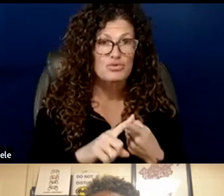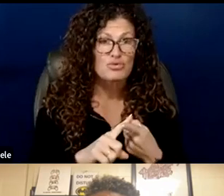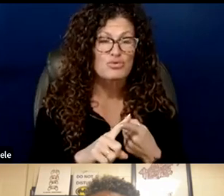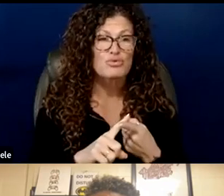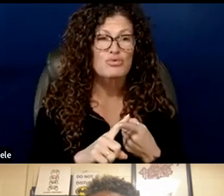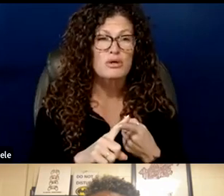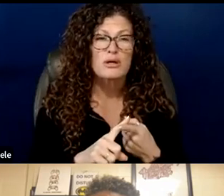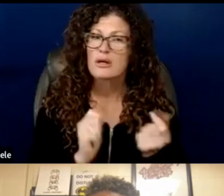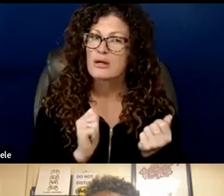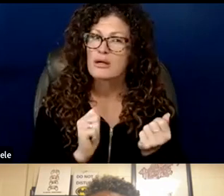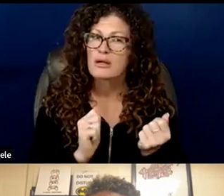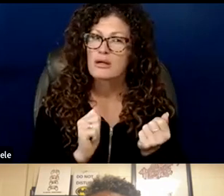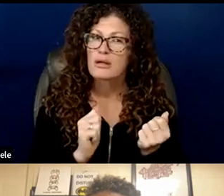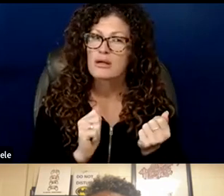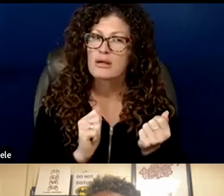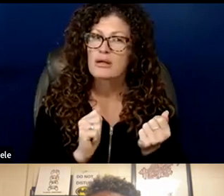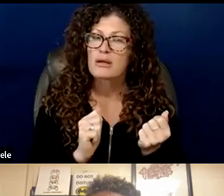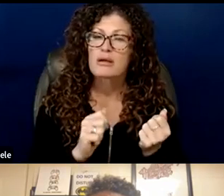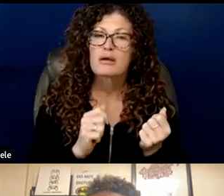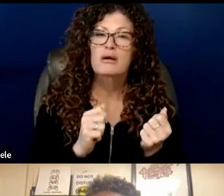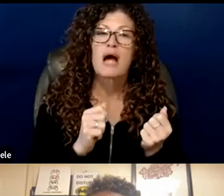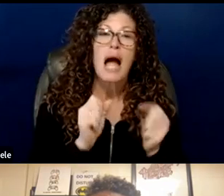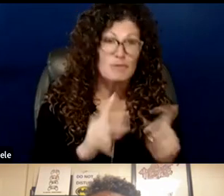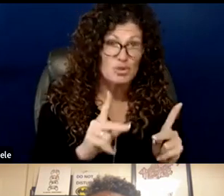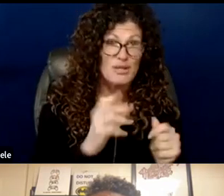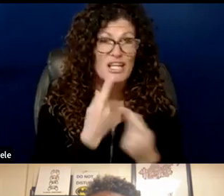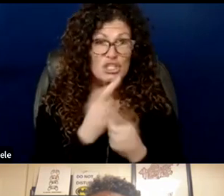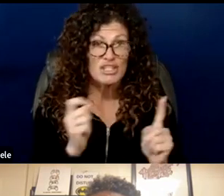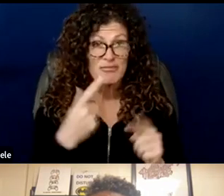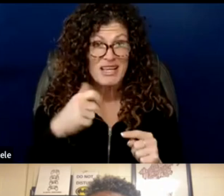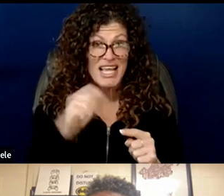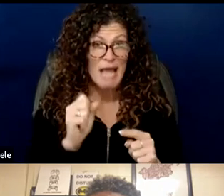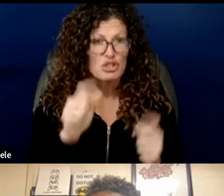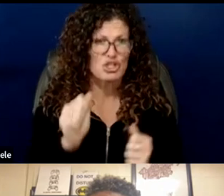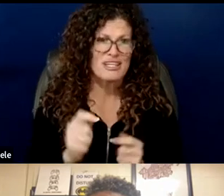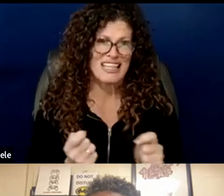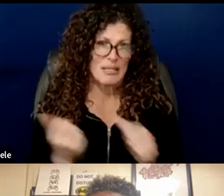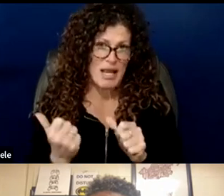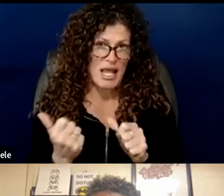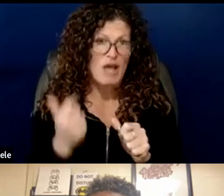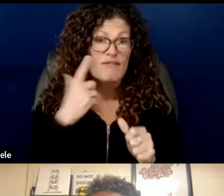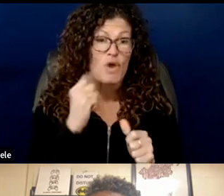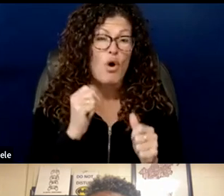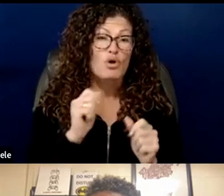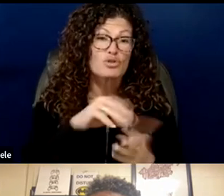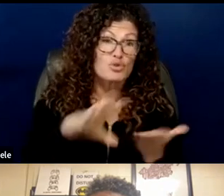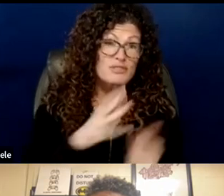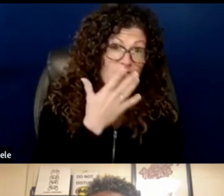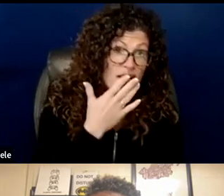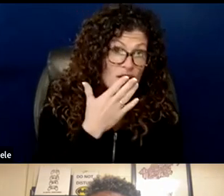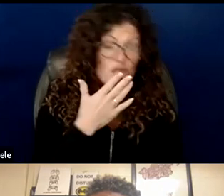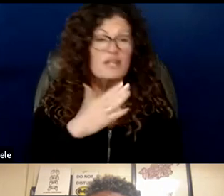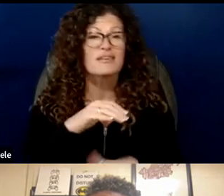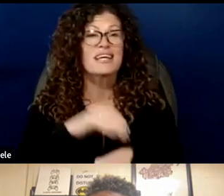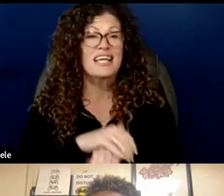opportunity and achievement gaps facing students of color english language learners students with disabilities